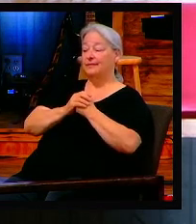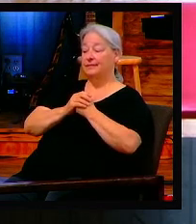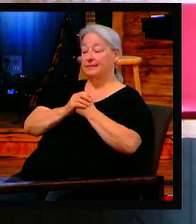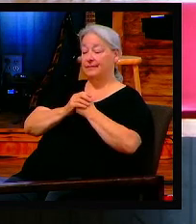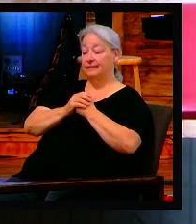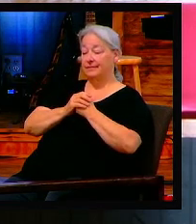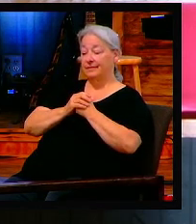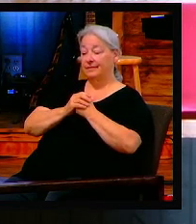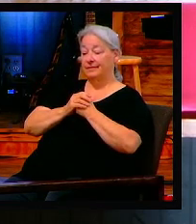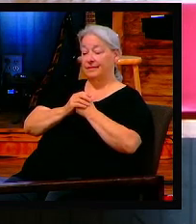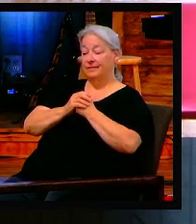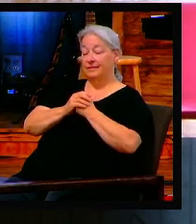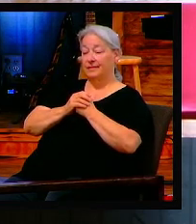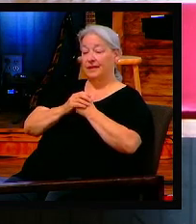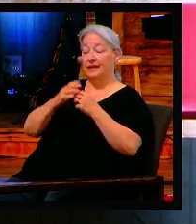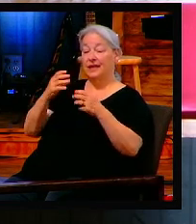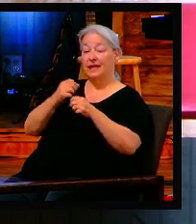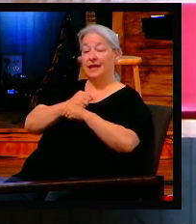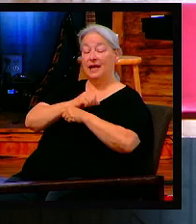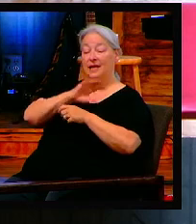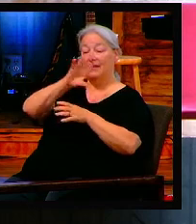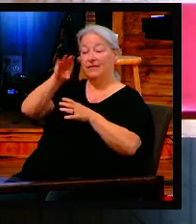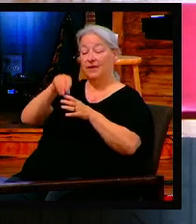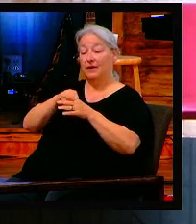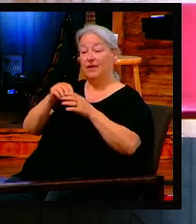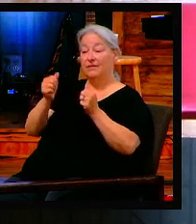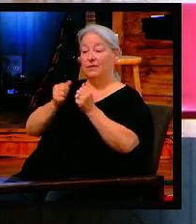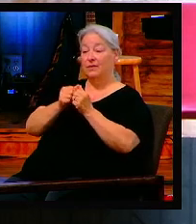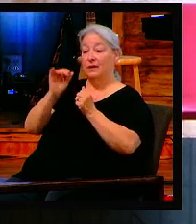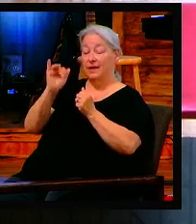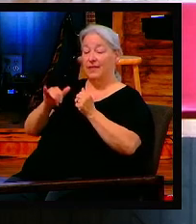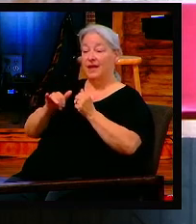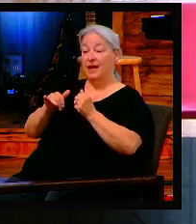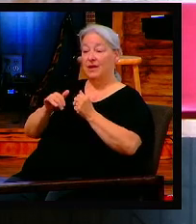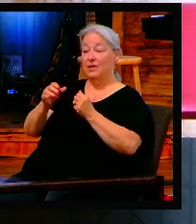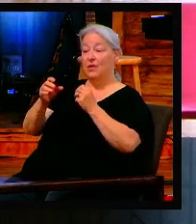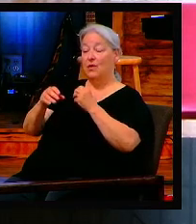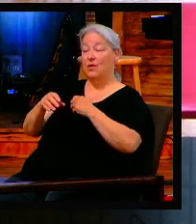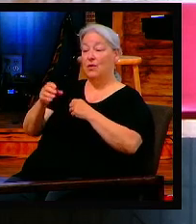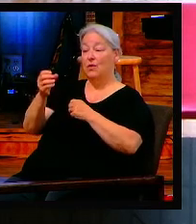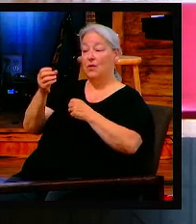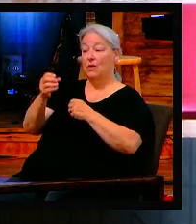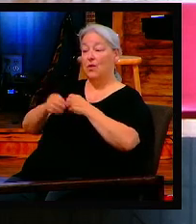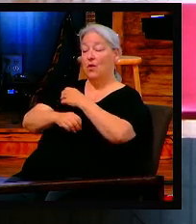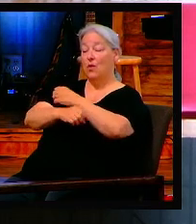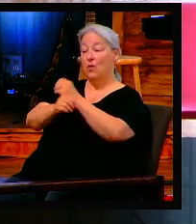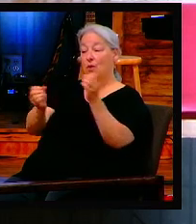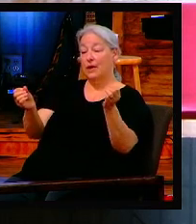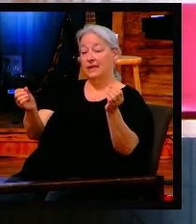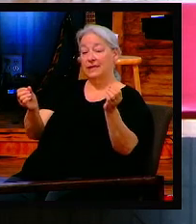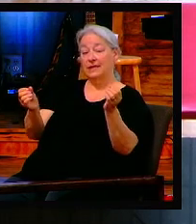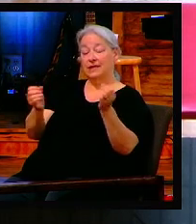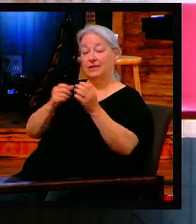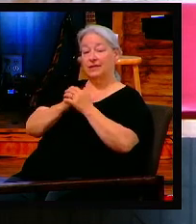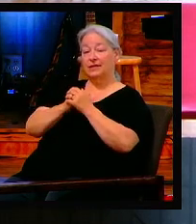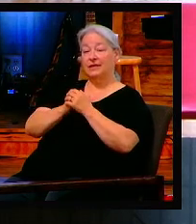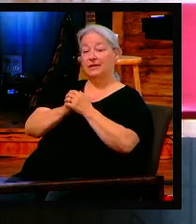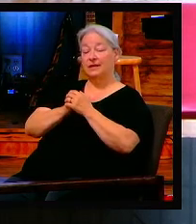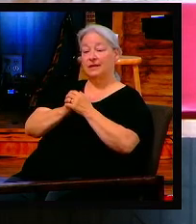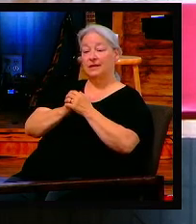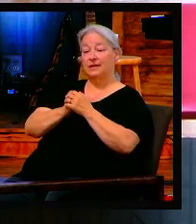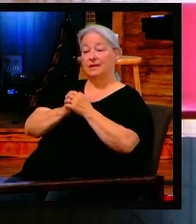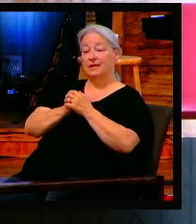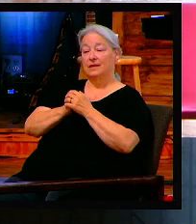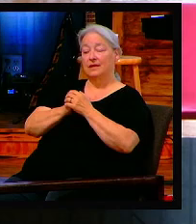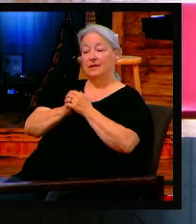and get involved with that organization. We're going to support that organization in some form or fashion. And get up there and